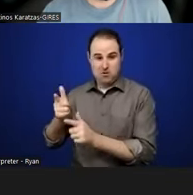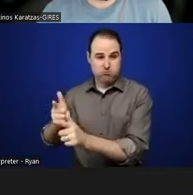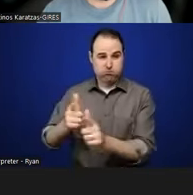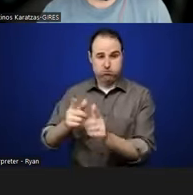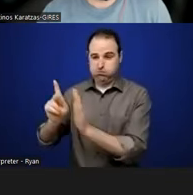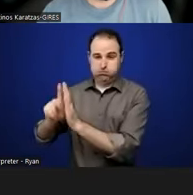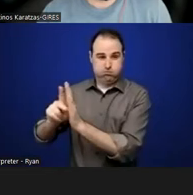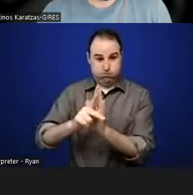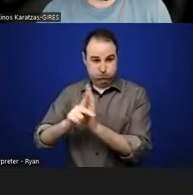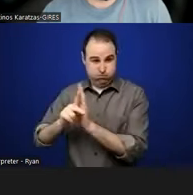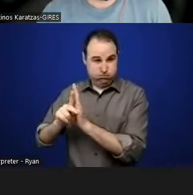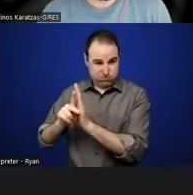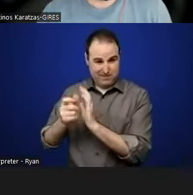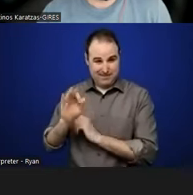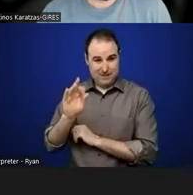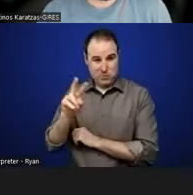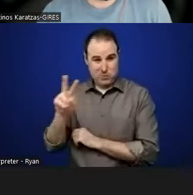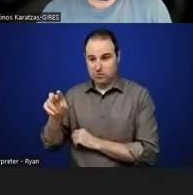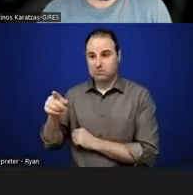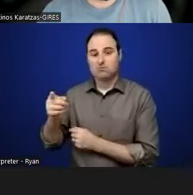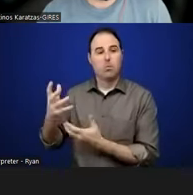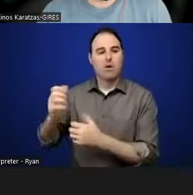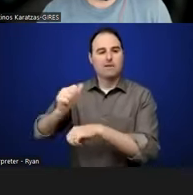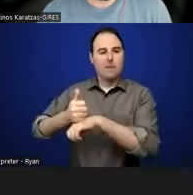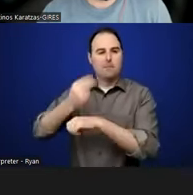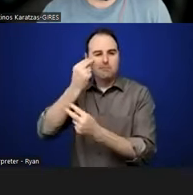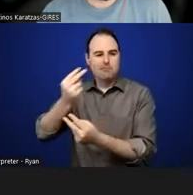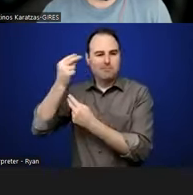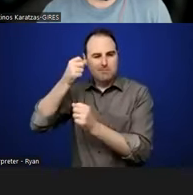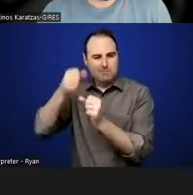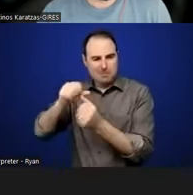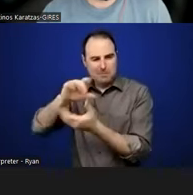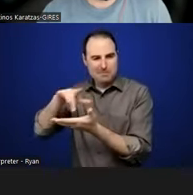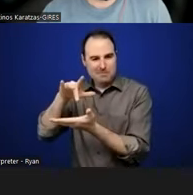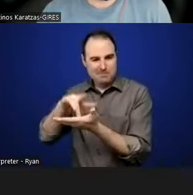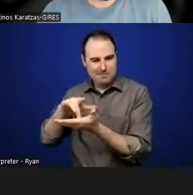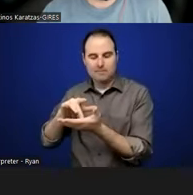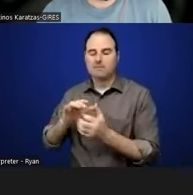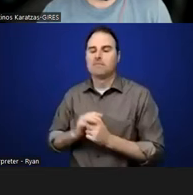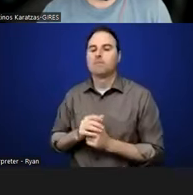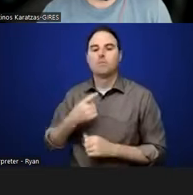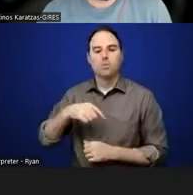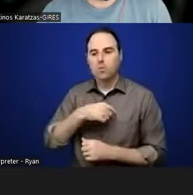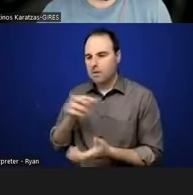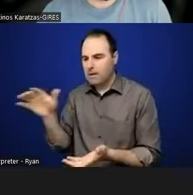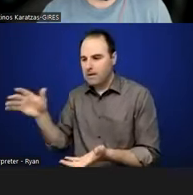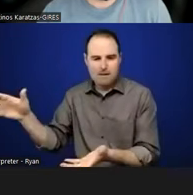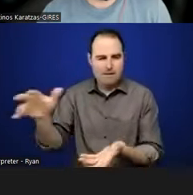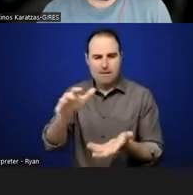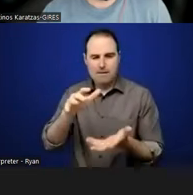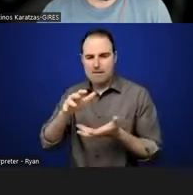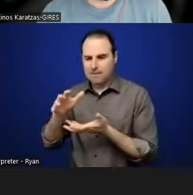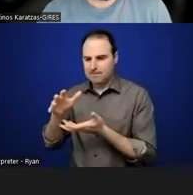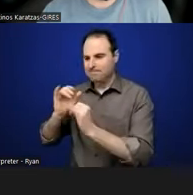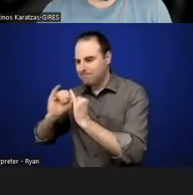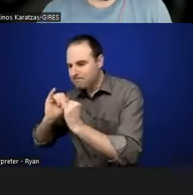um, we kind of like took them through a process of, of, of collecting oral, oral history, uh, widows and orphans, interviewing